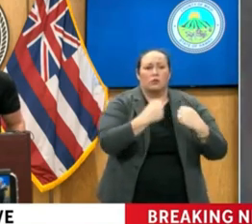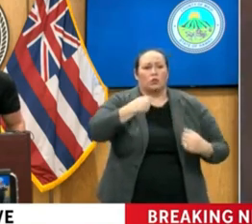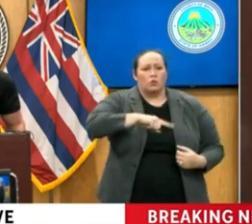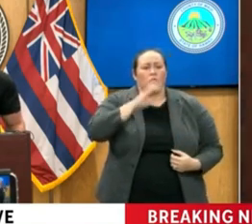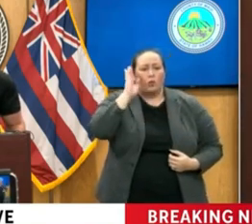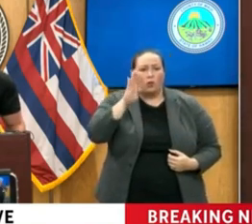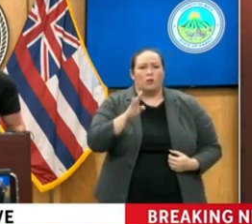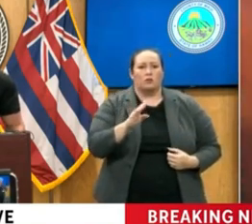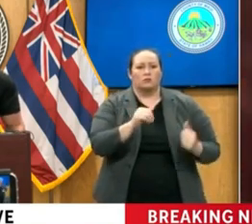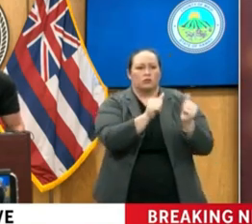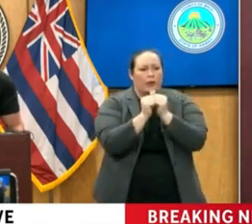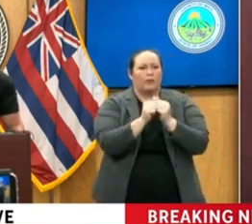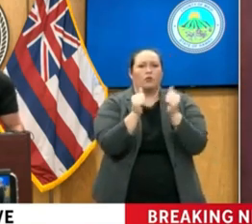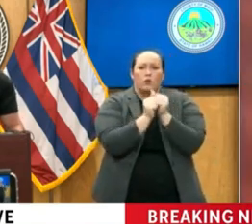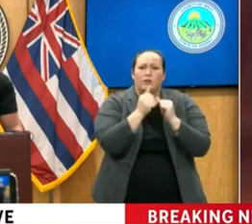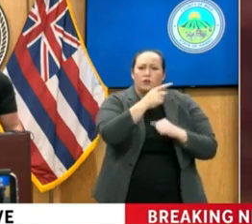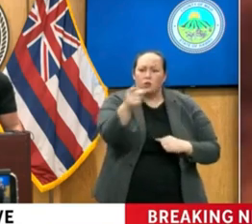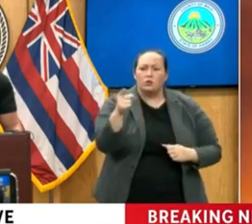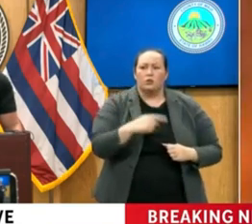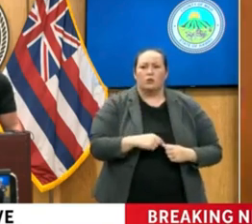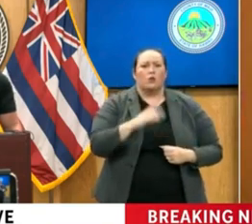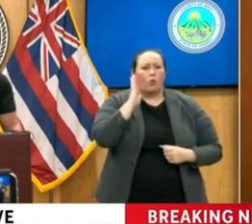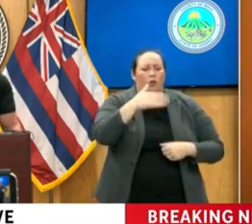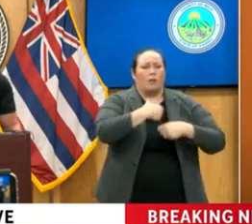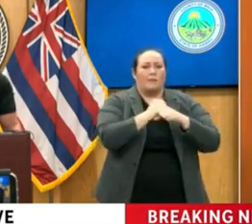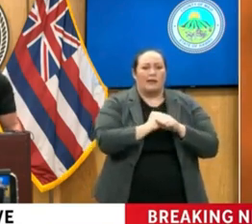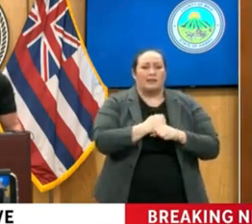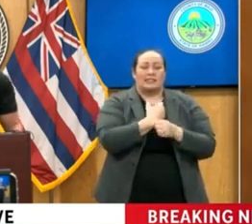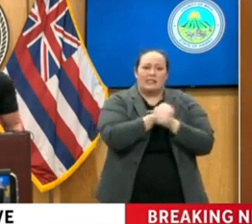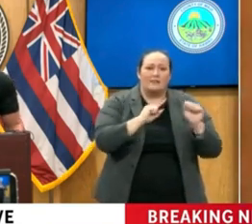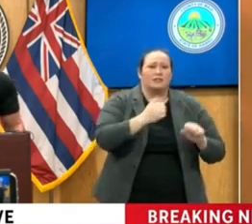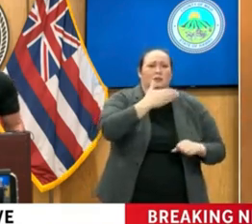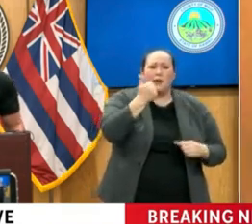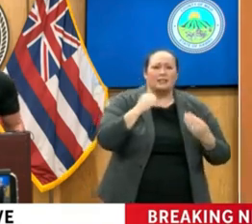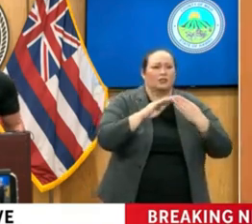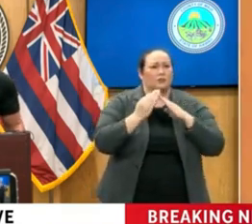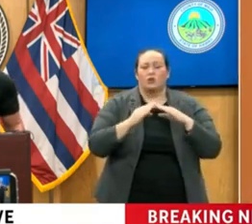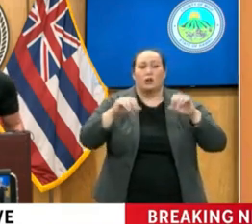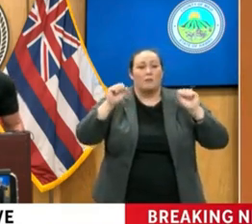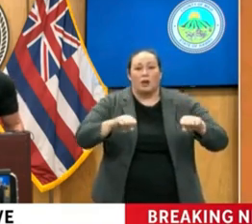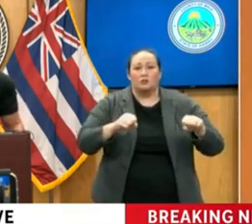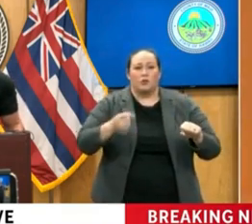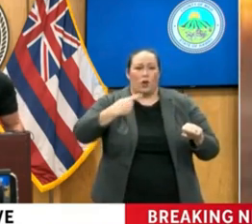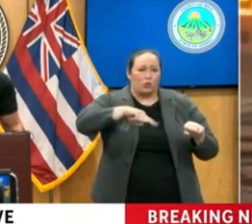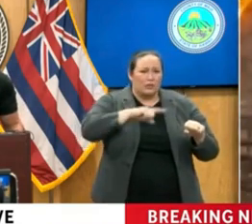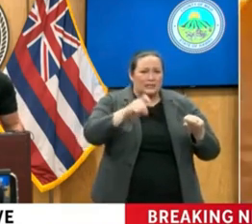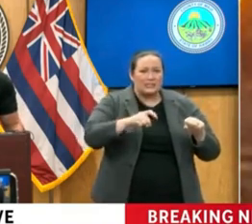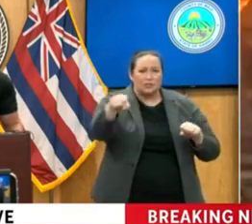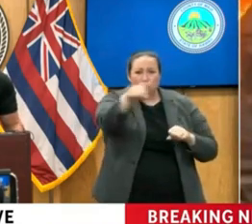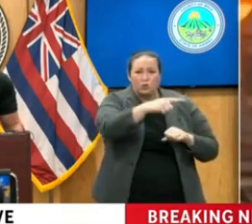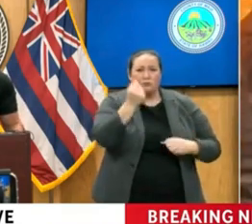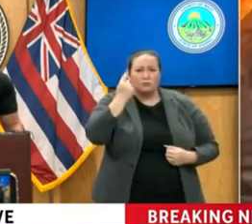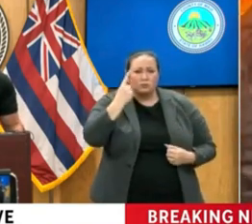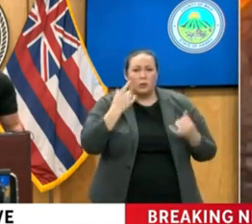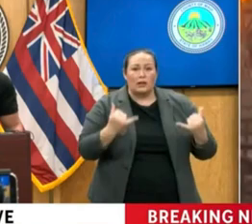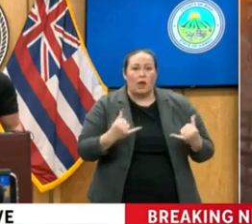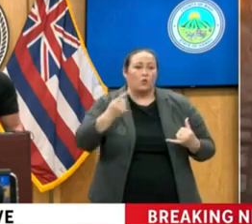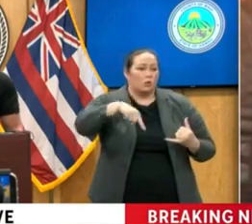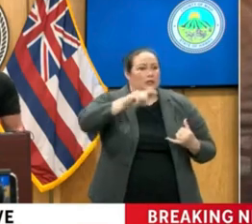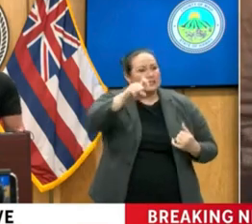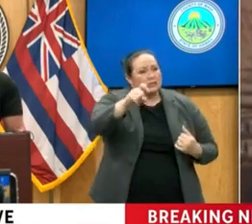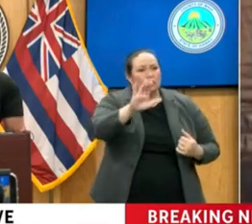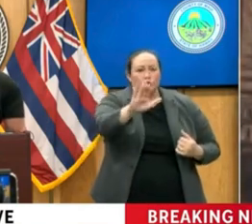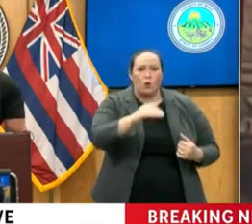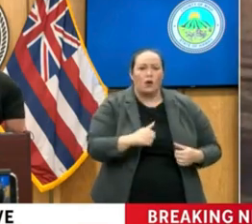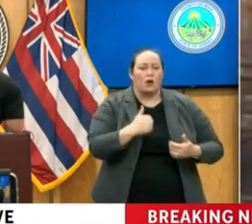We will make this the safest, best community possible. And we need you to understand right now, we need your help more than